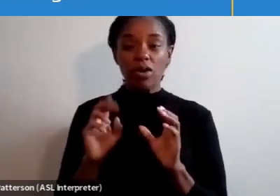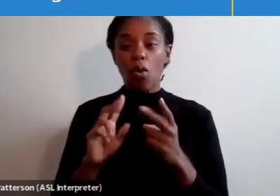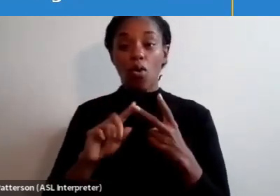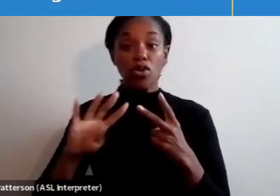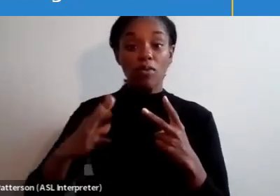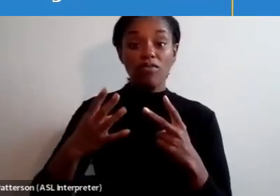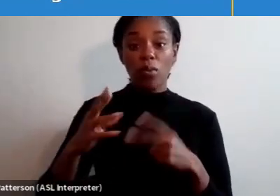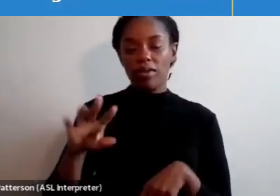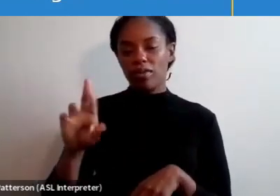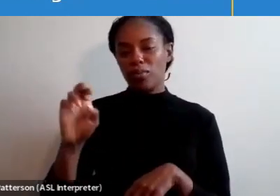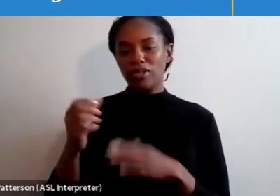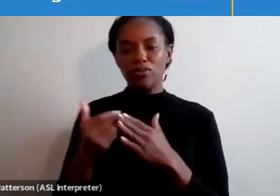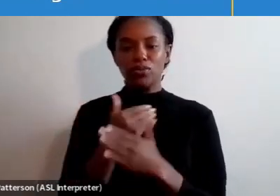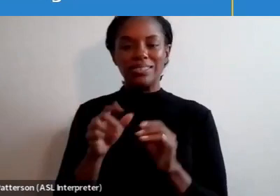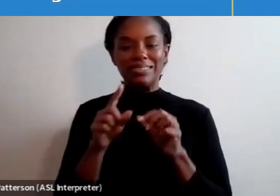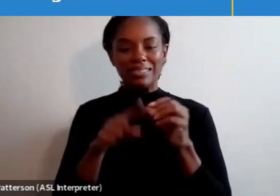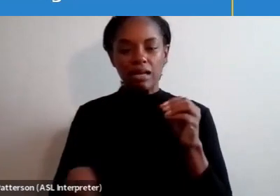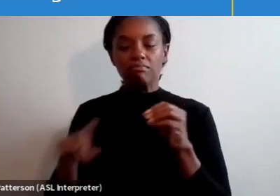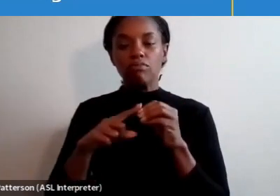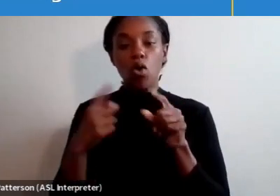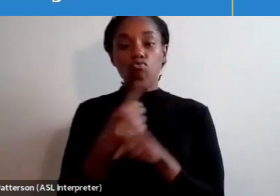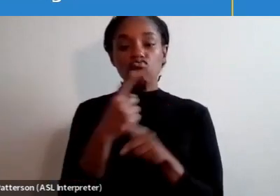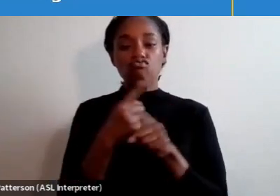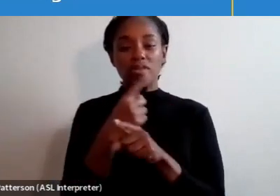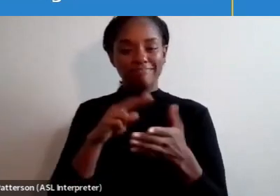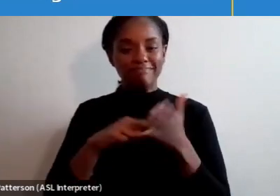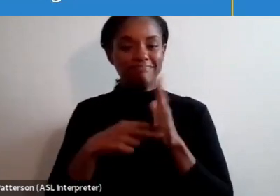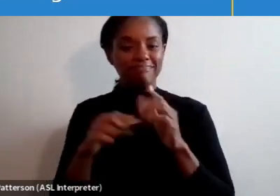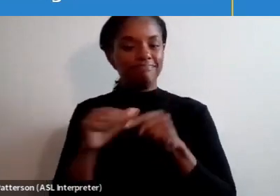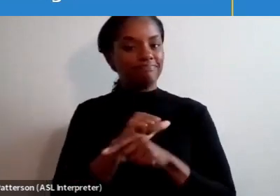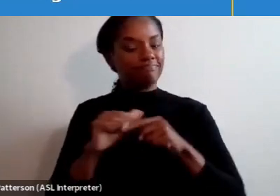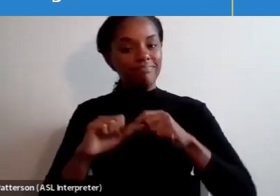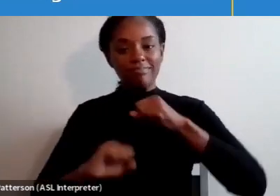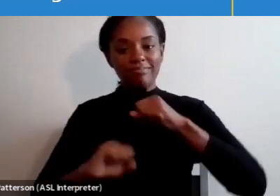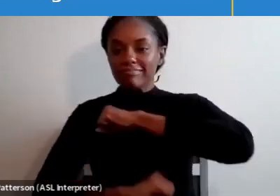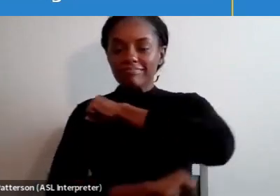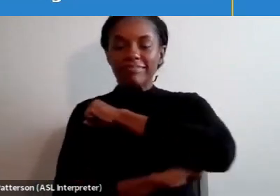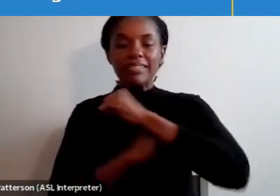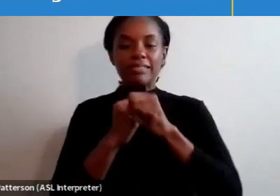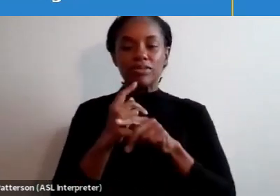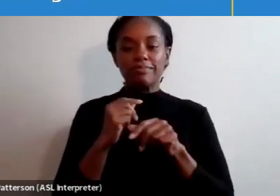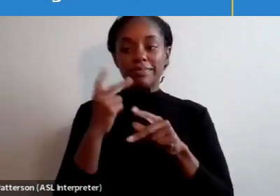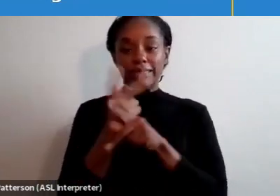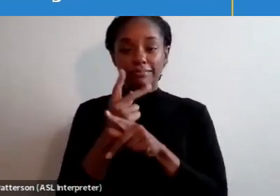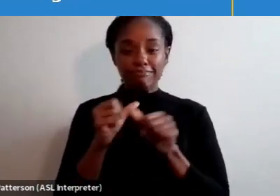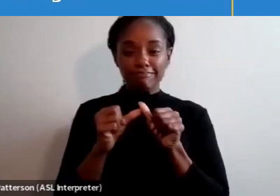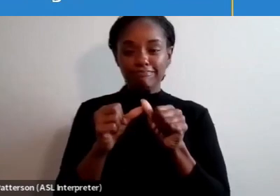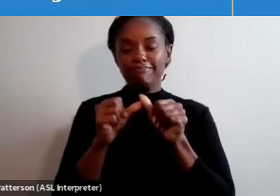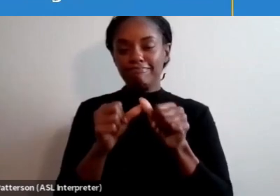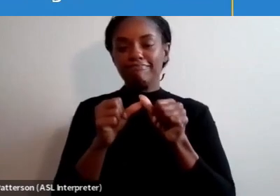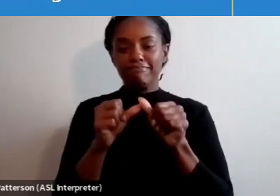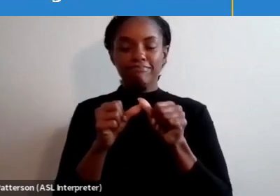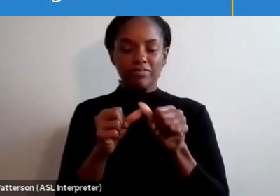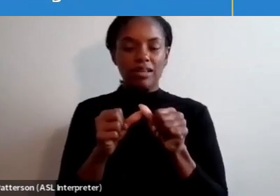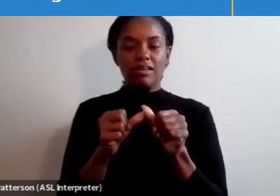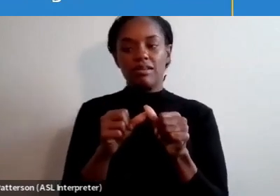cycle, regular, deliberate practice is foundational to maintaining, strengthening, and extending the reach and